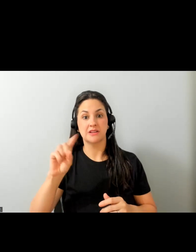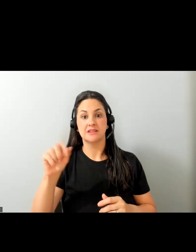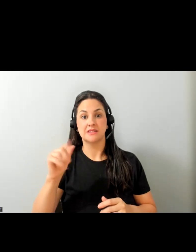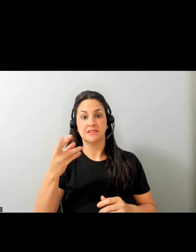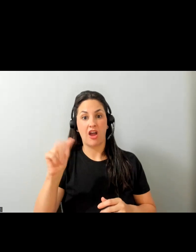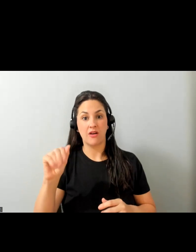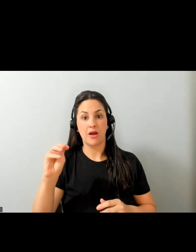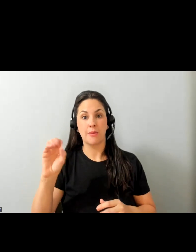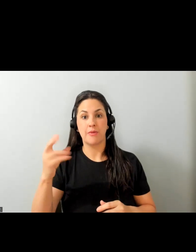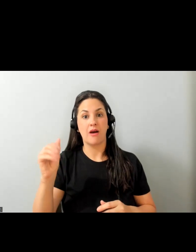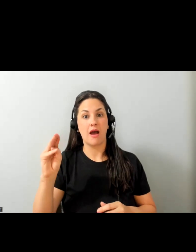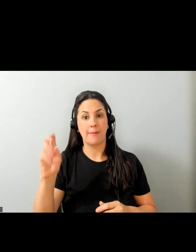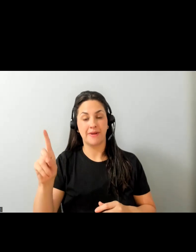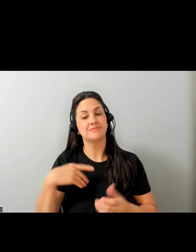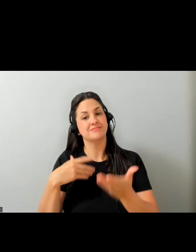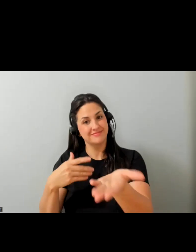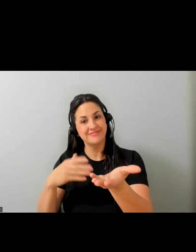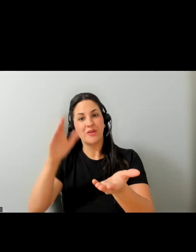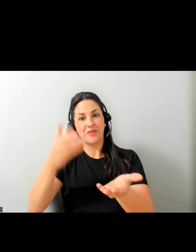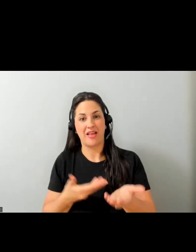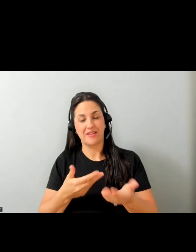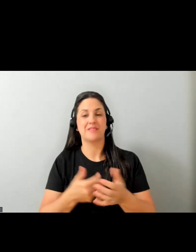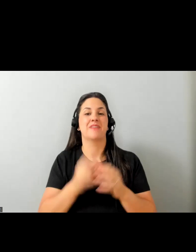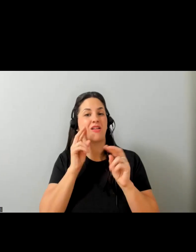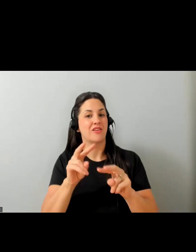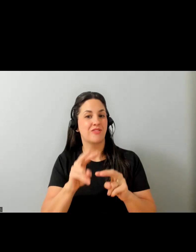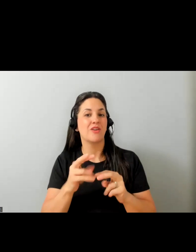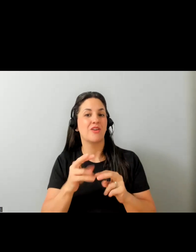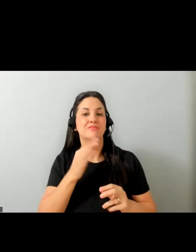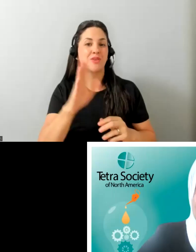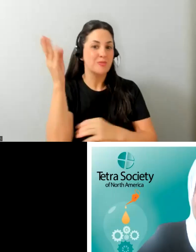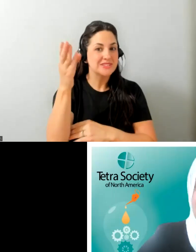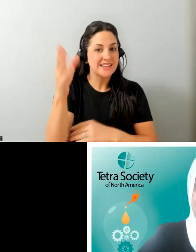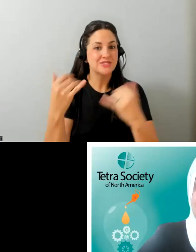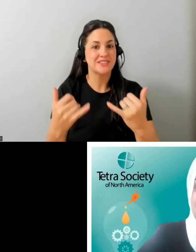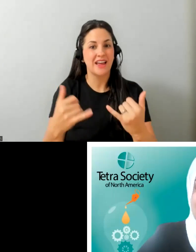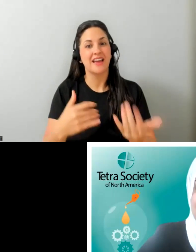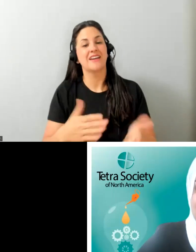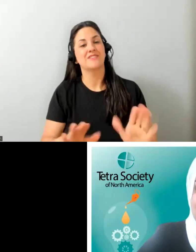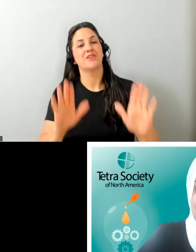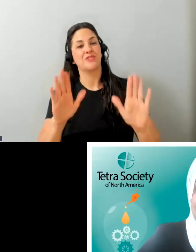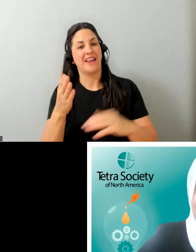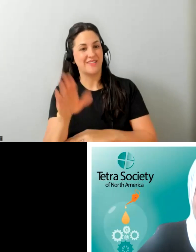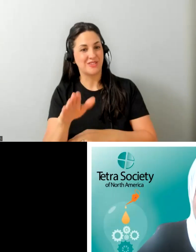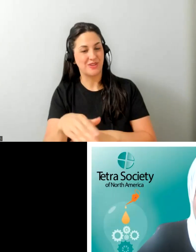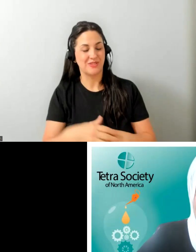so zara i welcome you here i'm looking forward to hearing your presentation today today and wish you a great afternoon